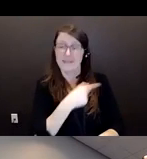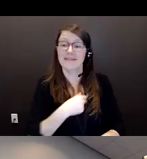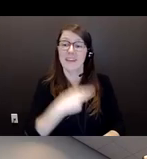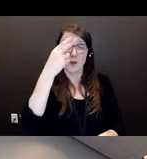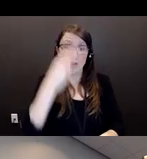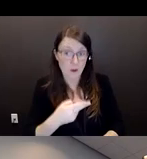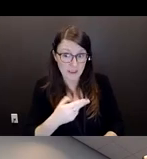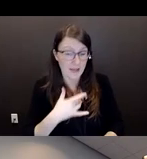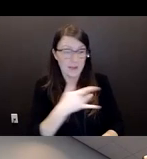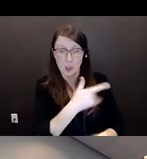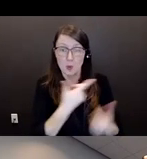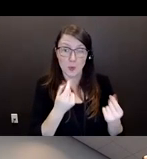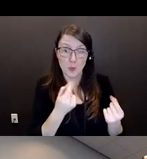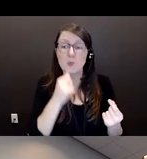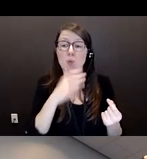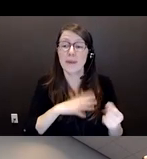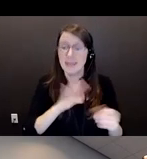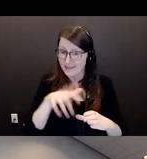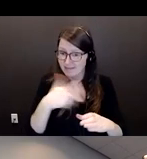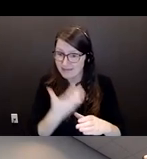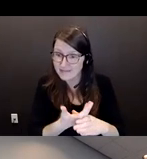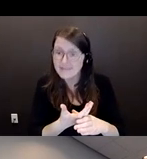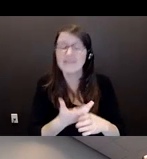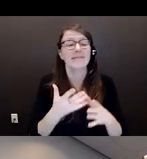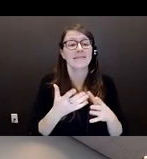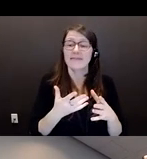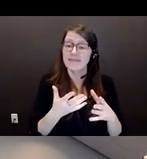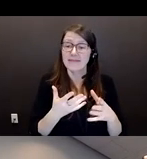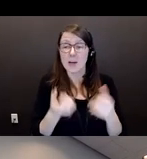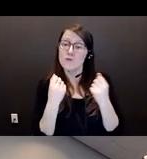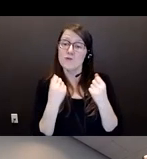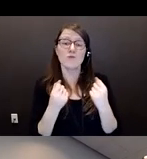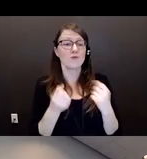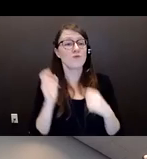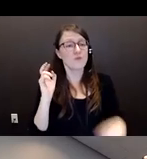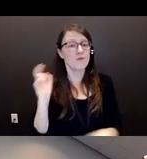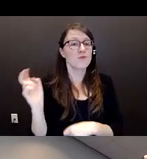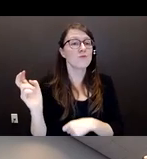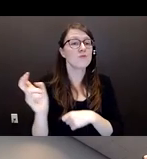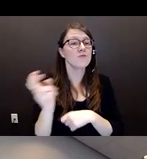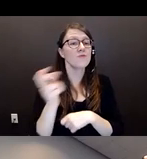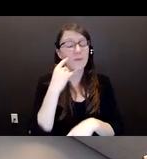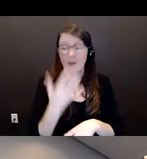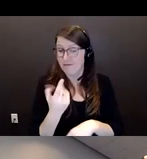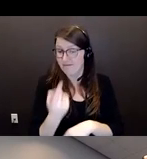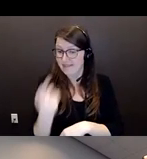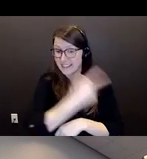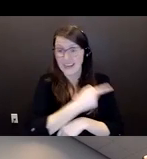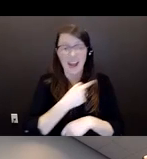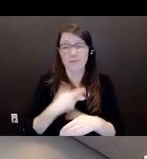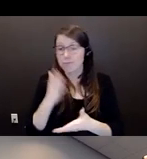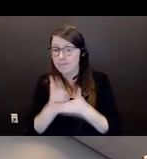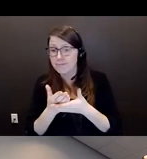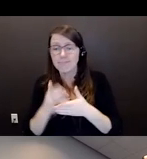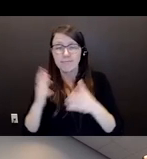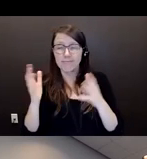of ladies that they would go for a drive. just point their vehicle in a certain direction, and off they go for the day. They catch lunch somewhere along the